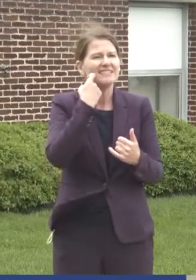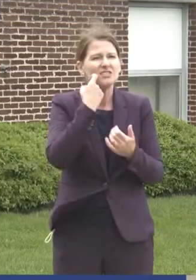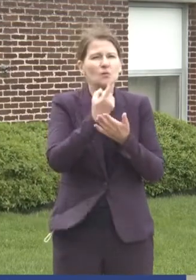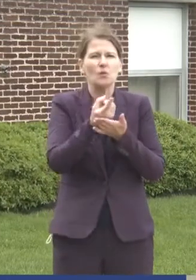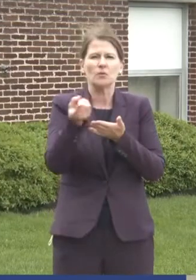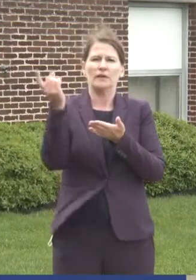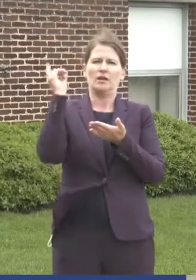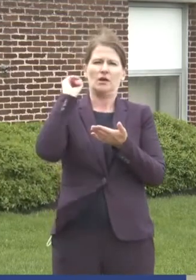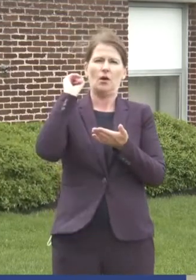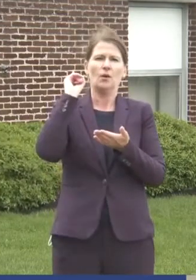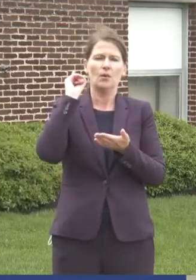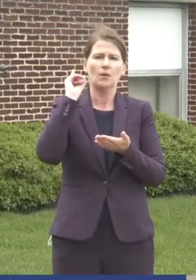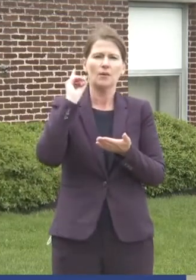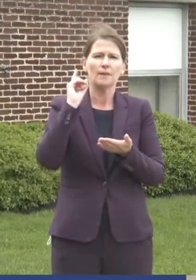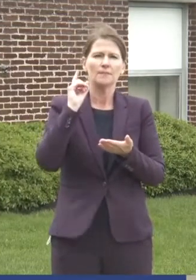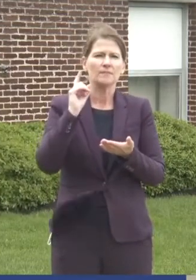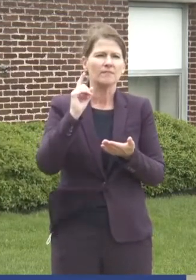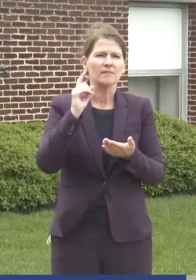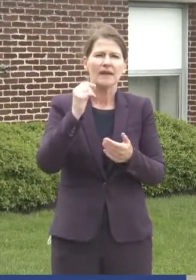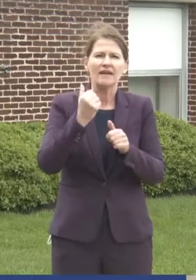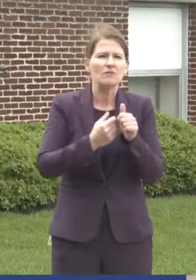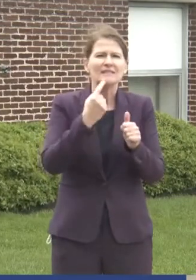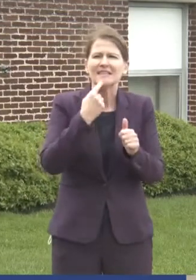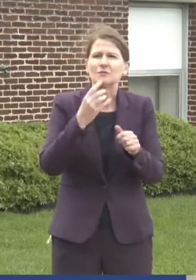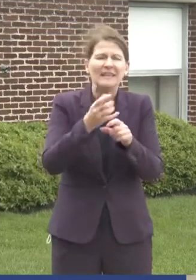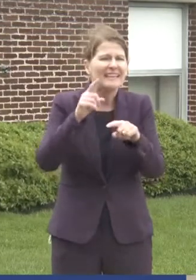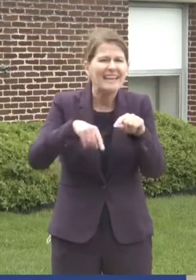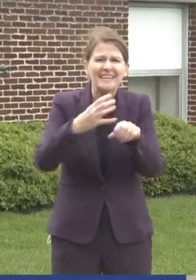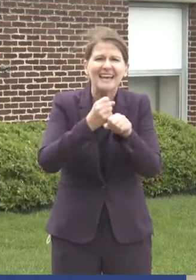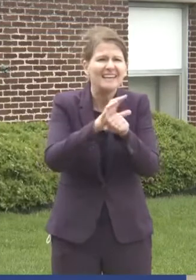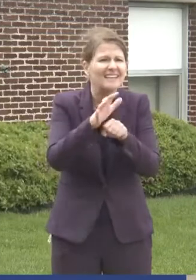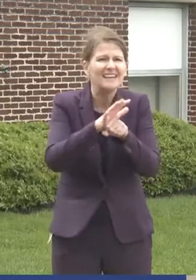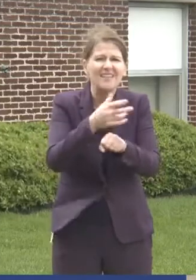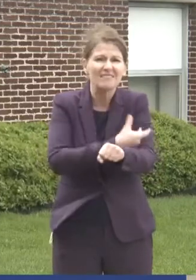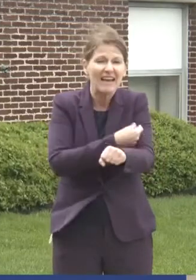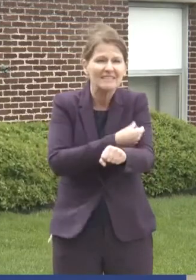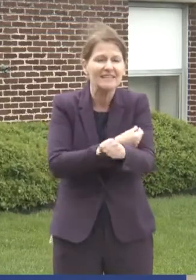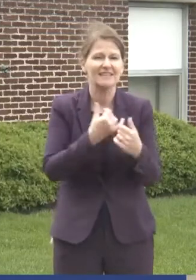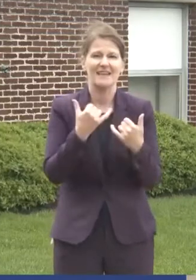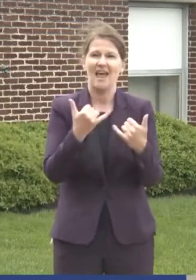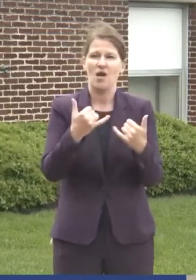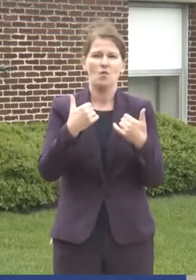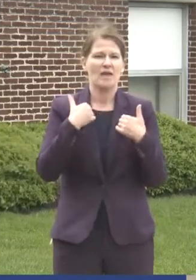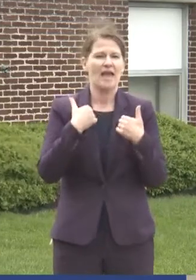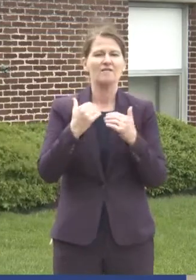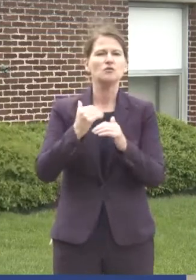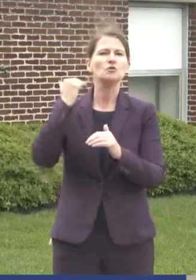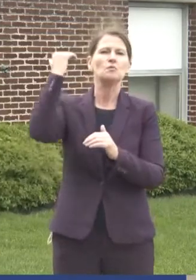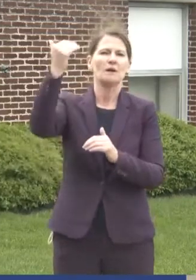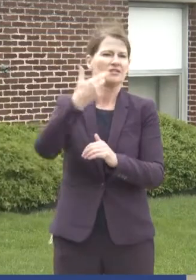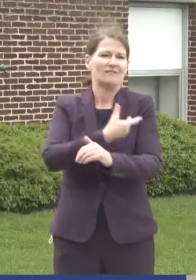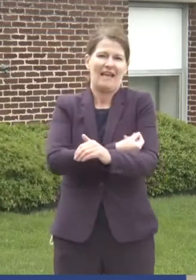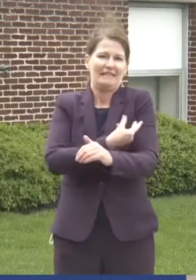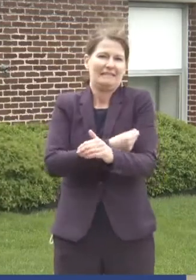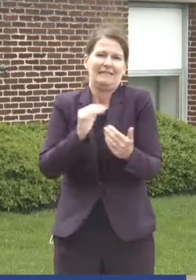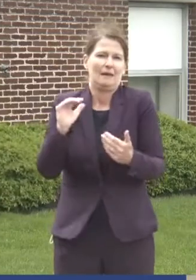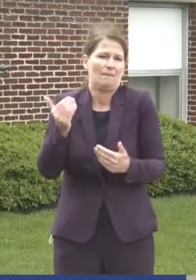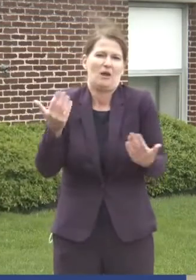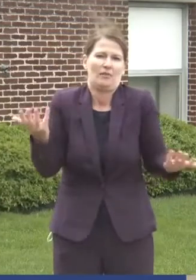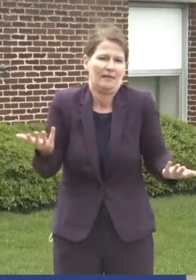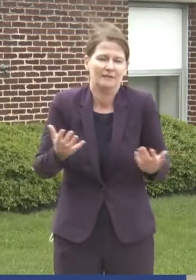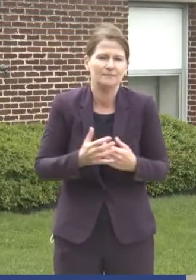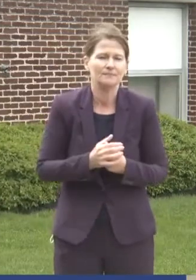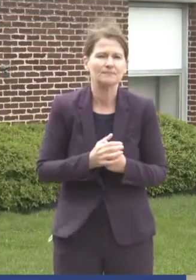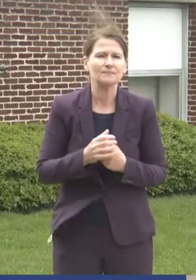ago. You know, everybody said we can't get enough vaccine. Now we have too much vaccine, apparently. So